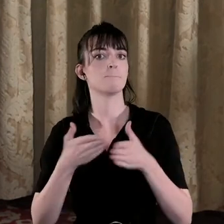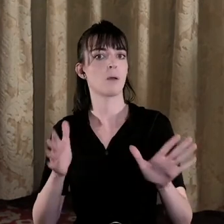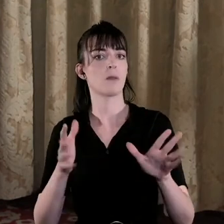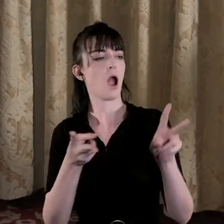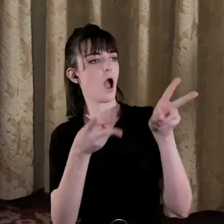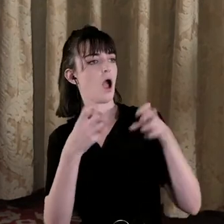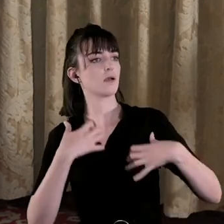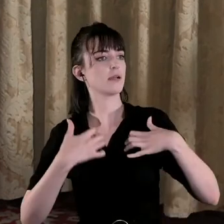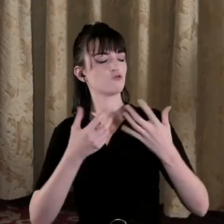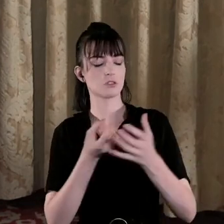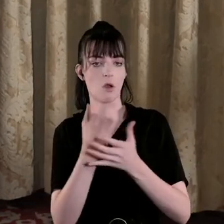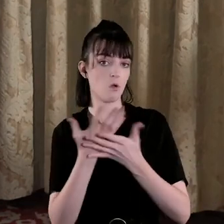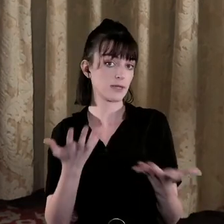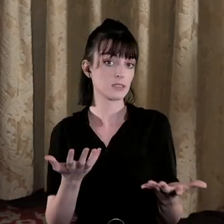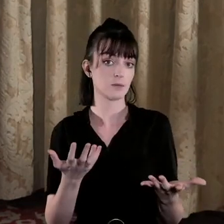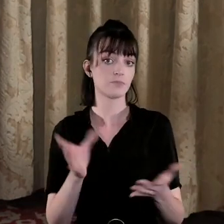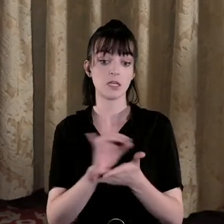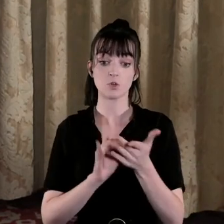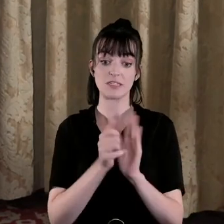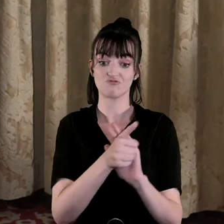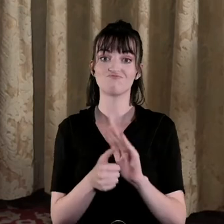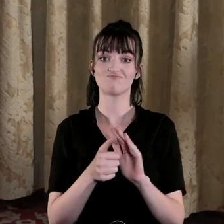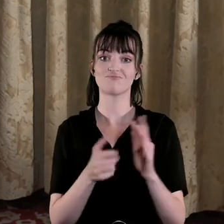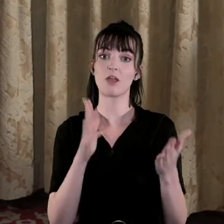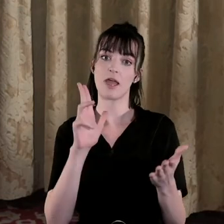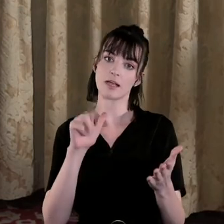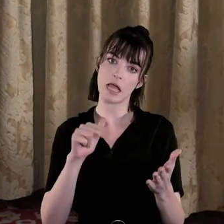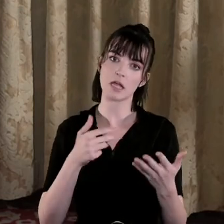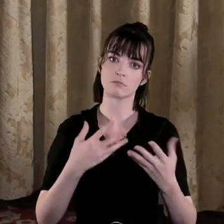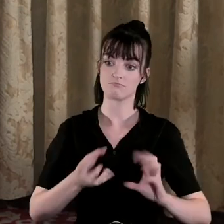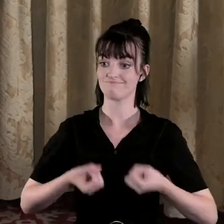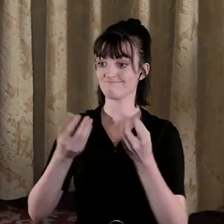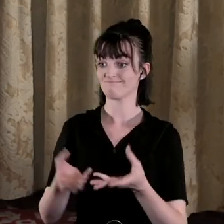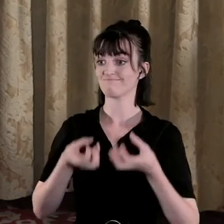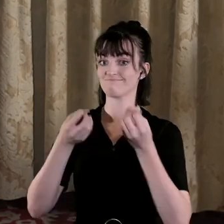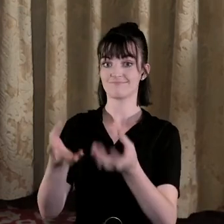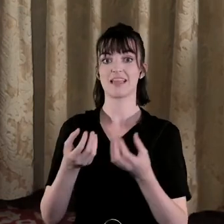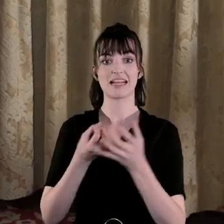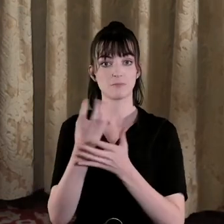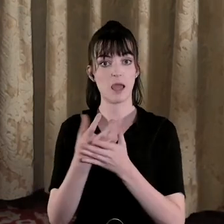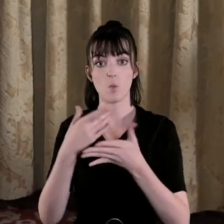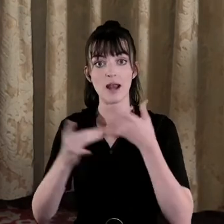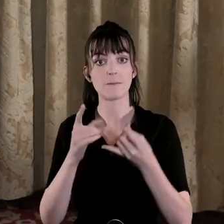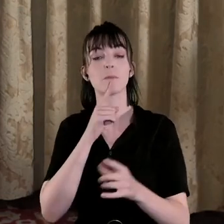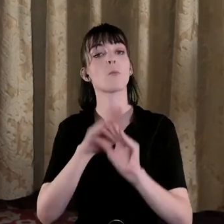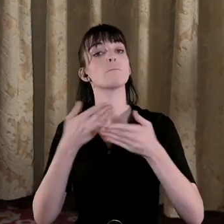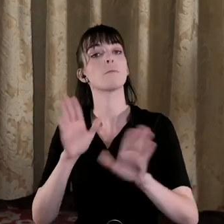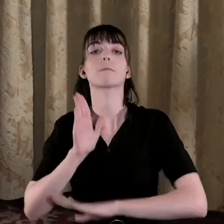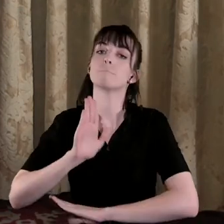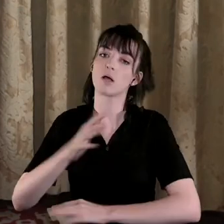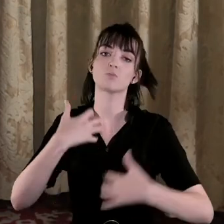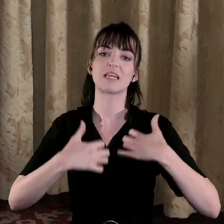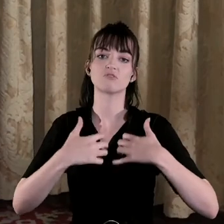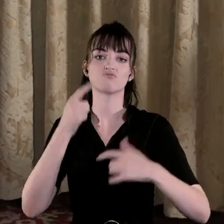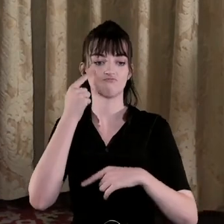so historians can and other disciplines can produce the raw material but there's got to be a sort of a public appetite for an interest